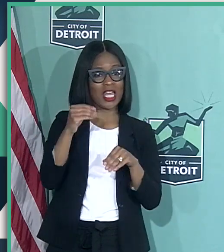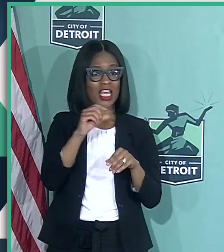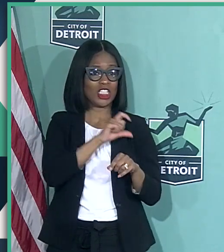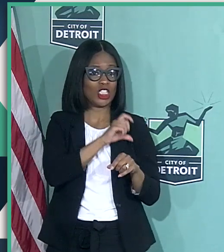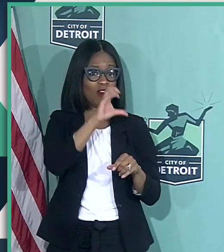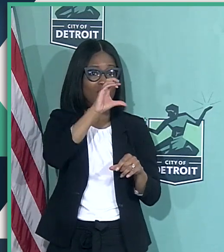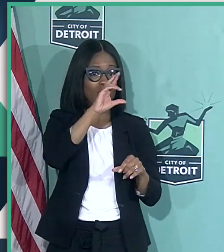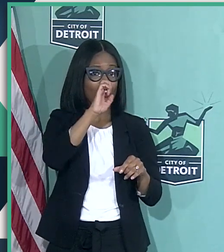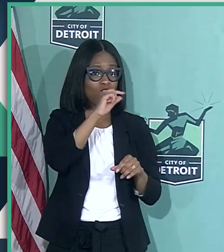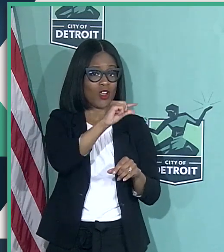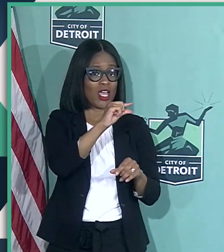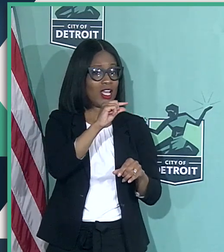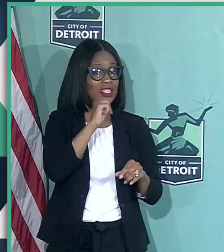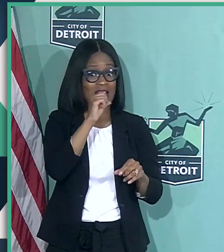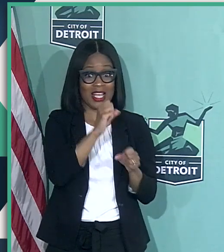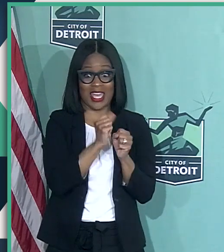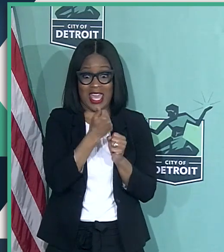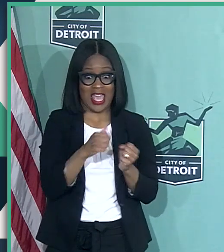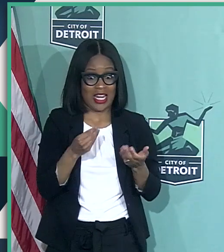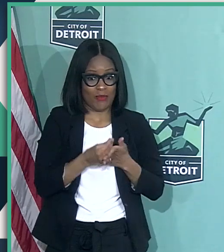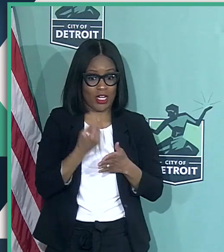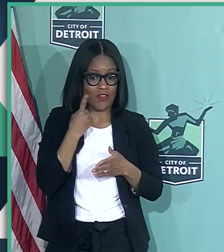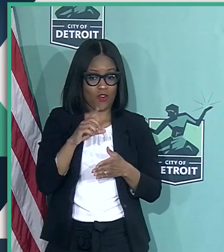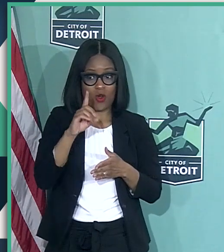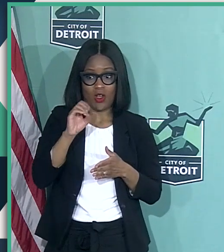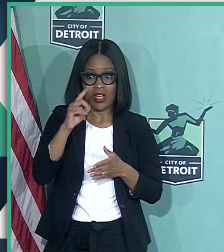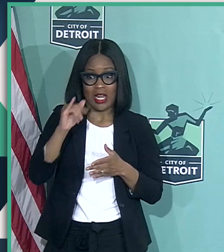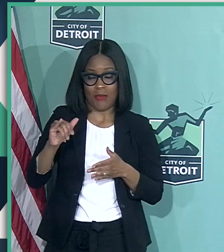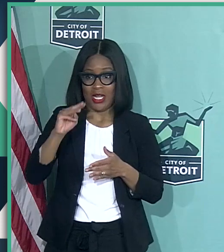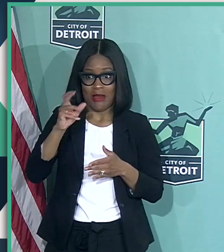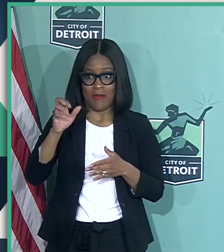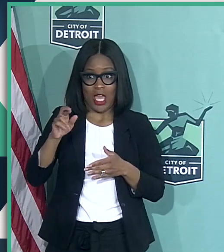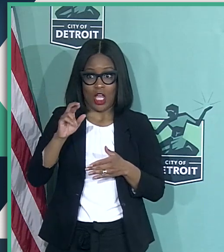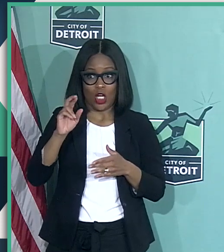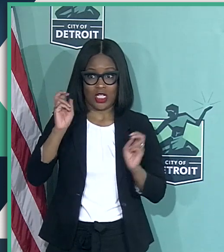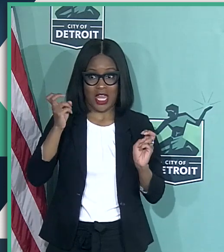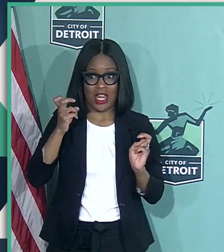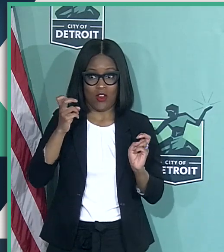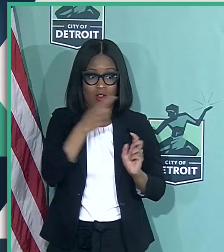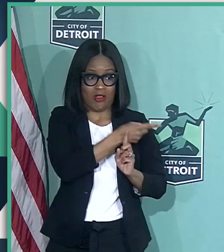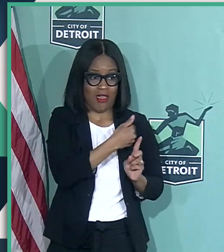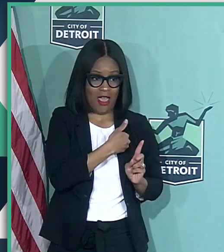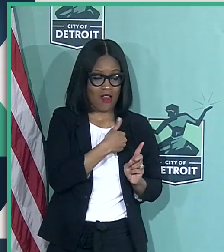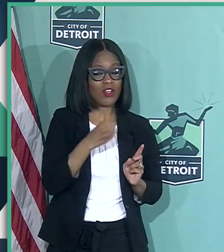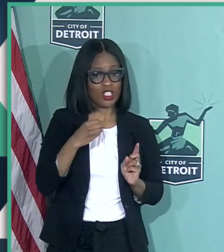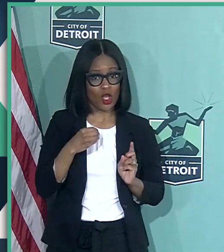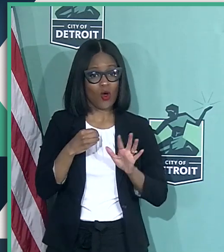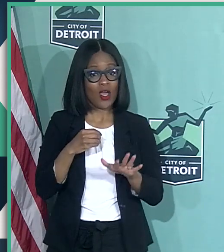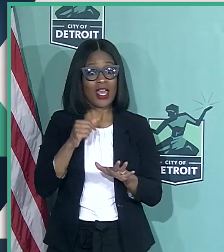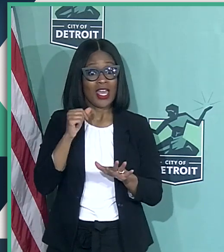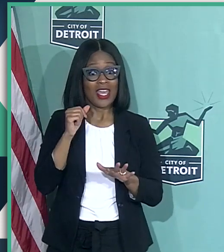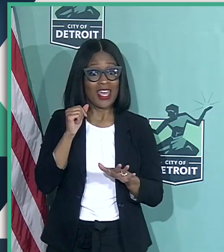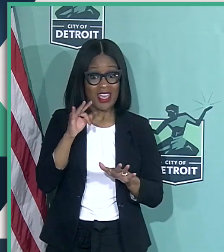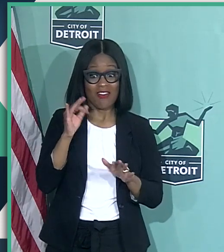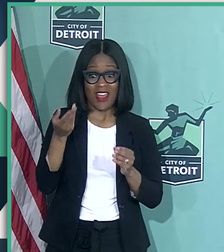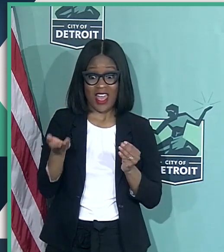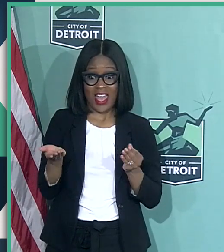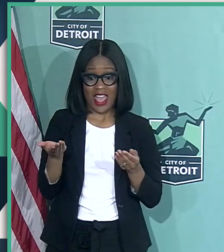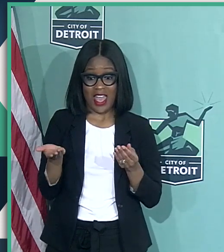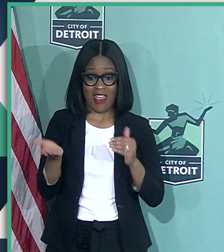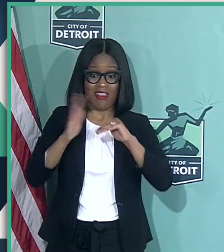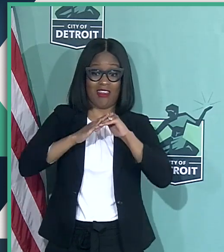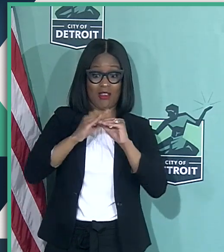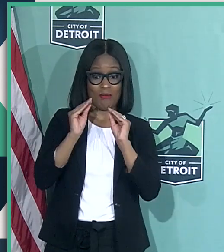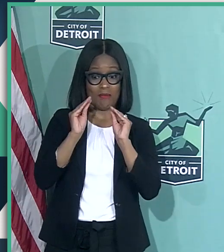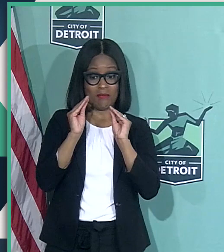get a single dollar for the deputy mayor title. So we haven't added a dollar to the budget. I wouldn't have done that. But we have,